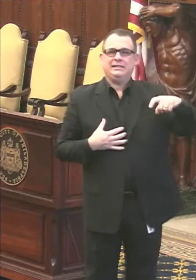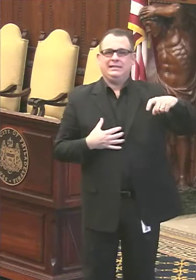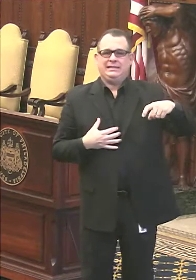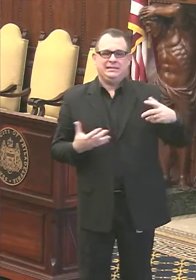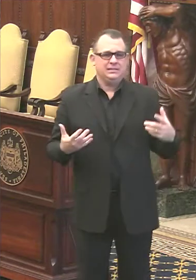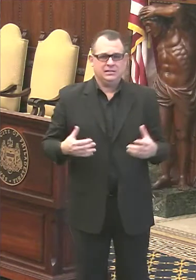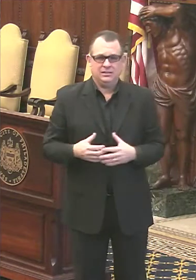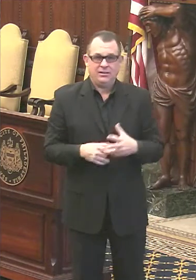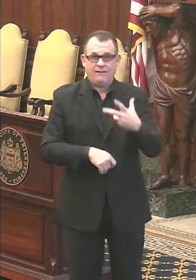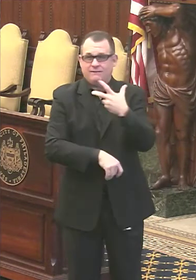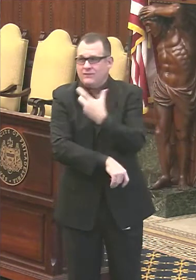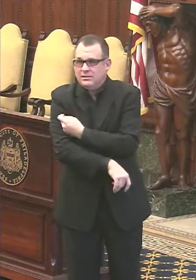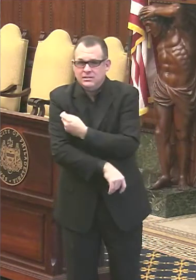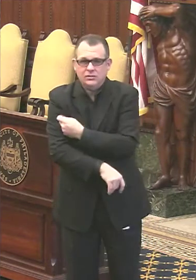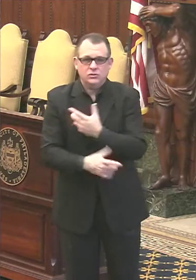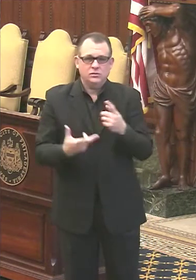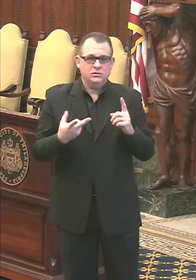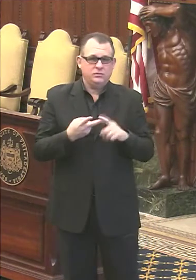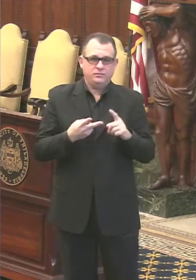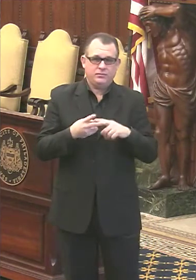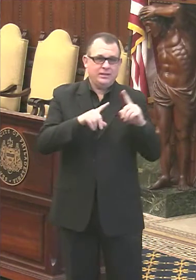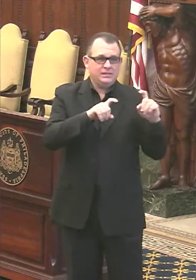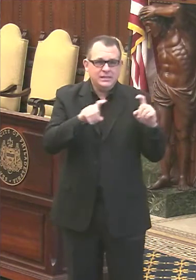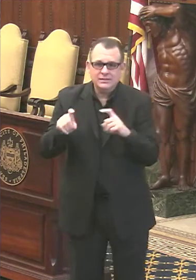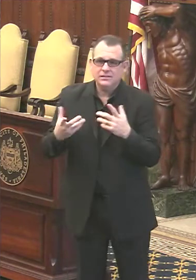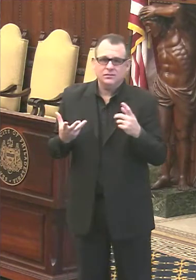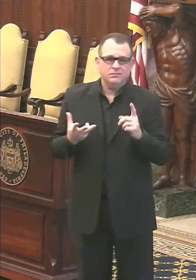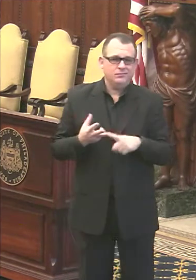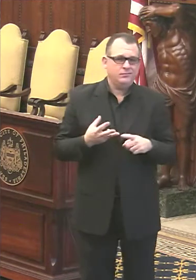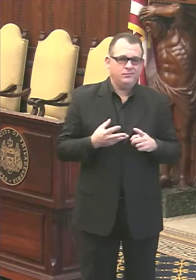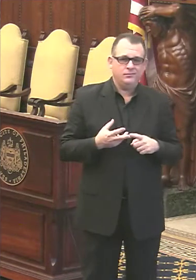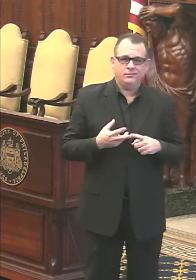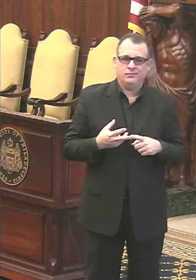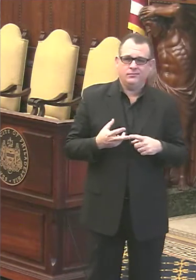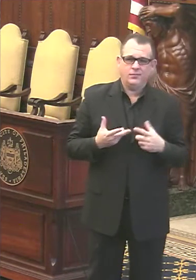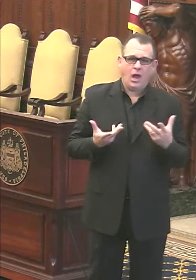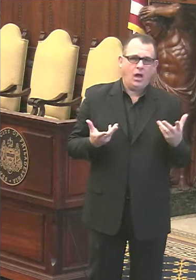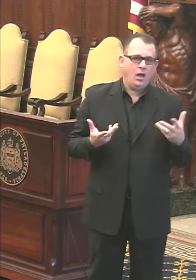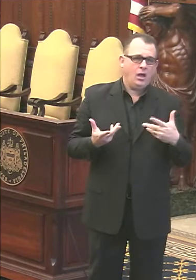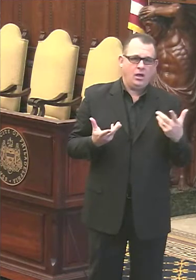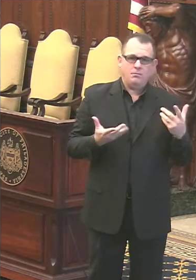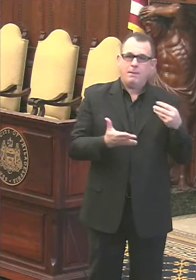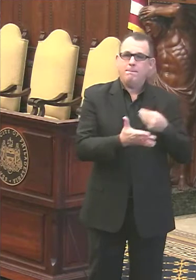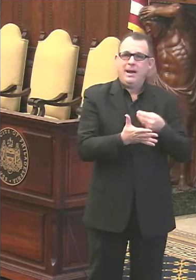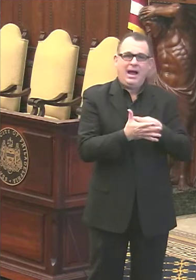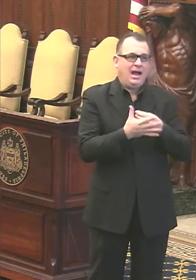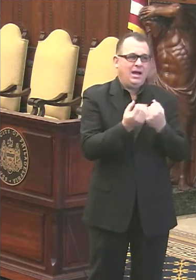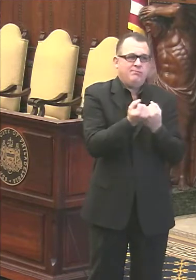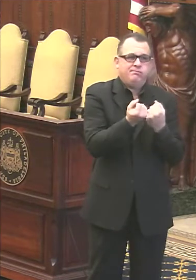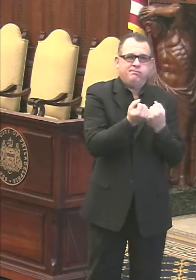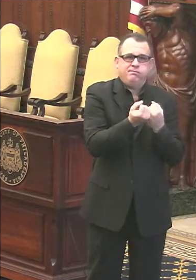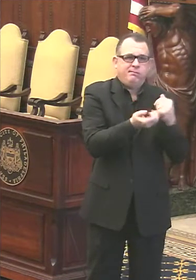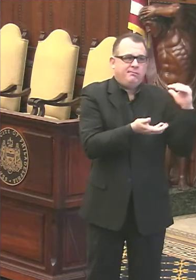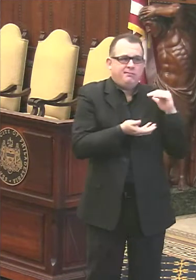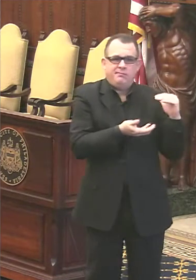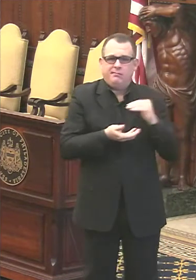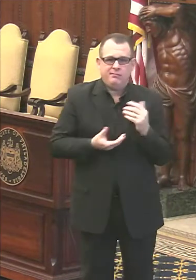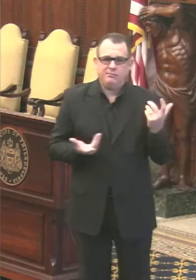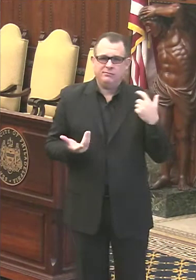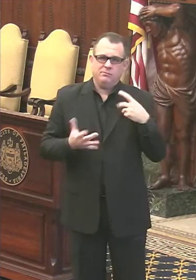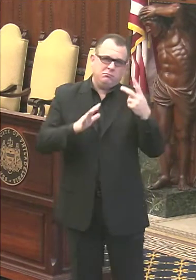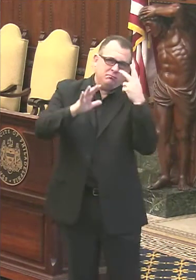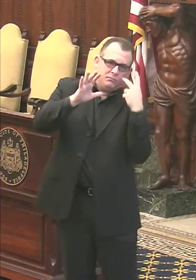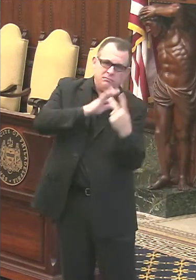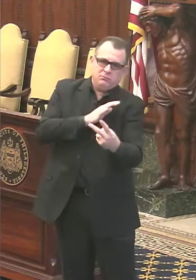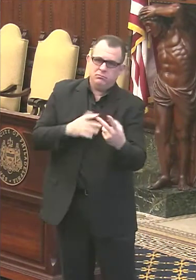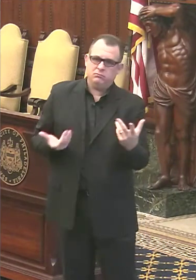in vaccine and vaccines, uh, and testing, but in overall support, uh, financial support, um, really looking forward to 12 o